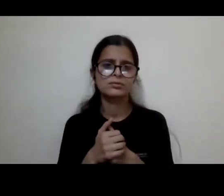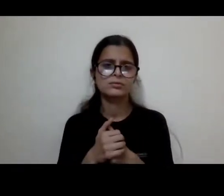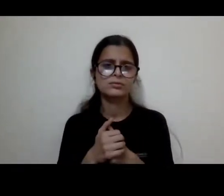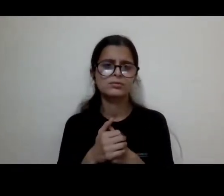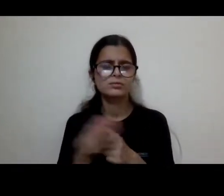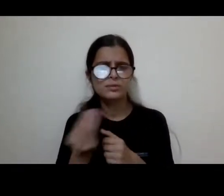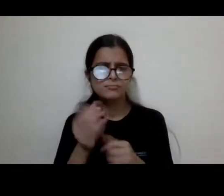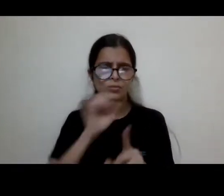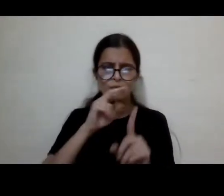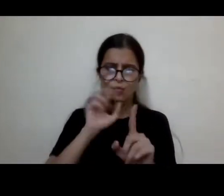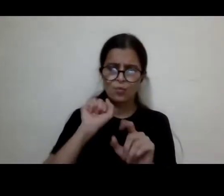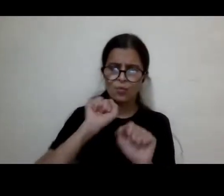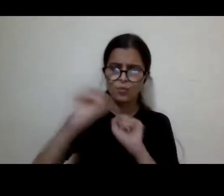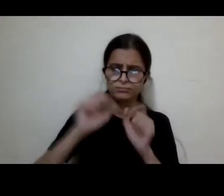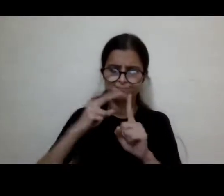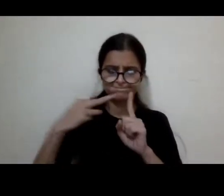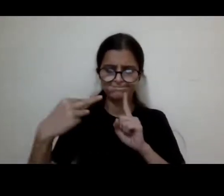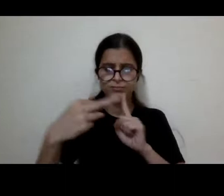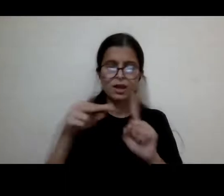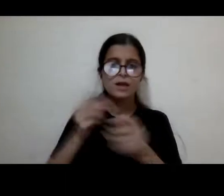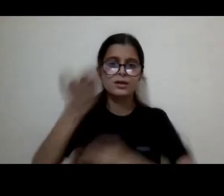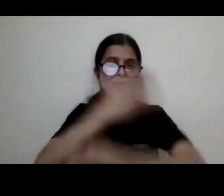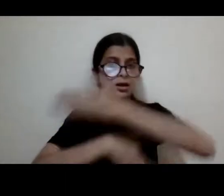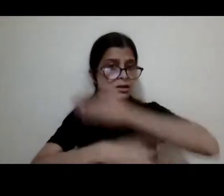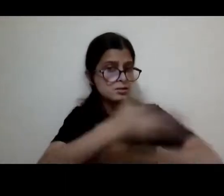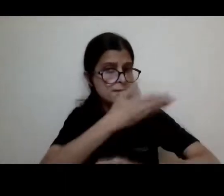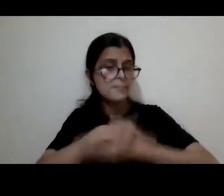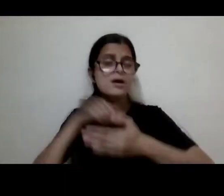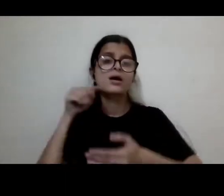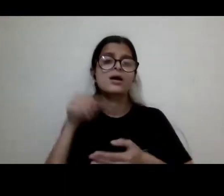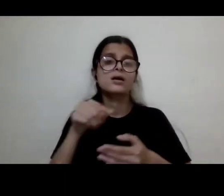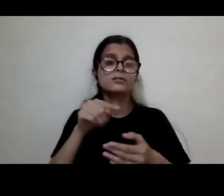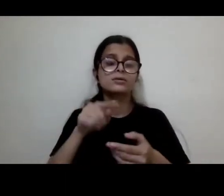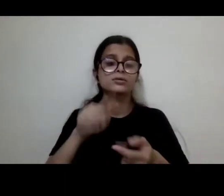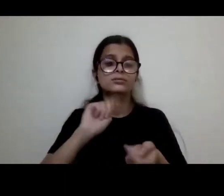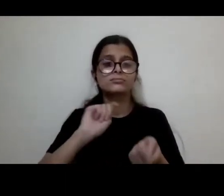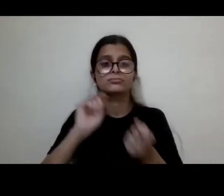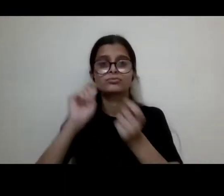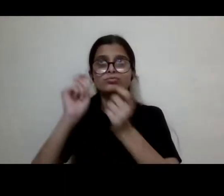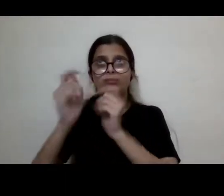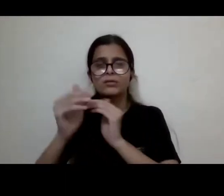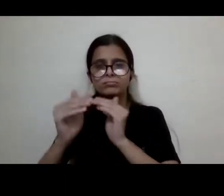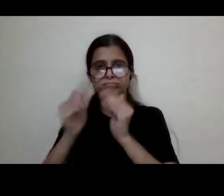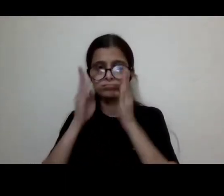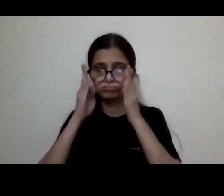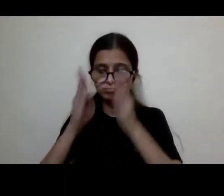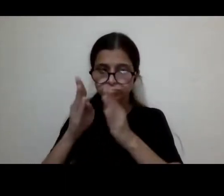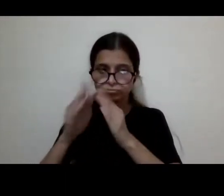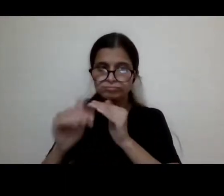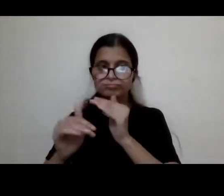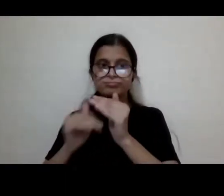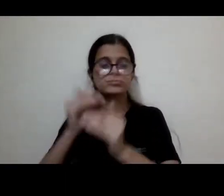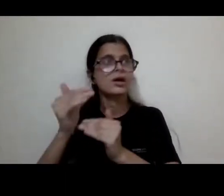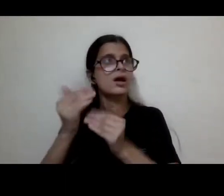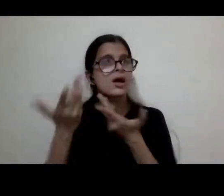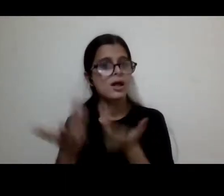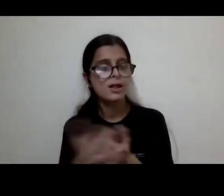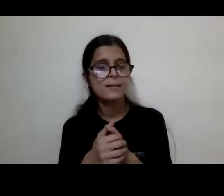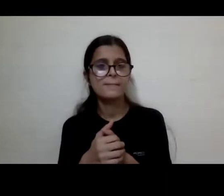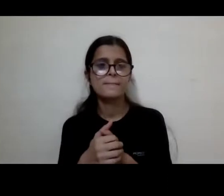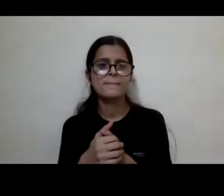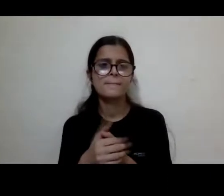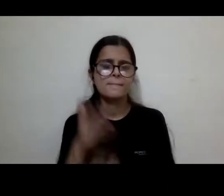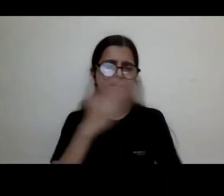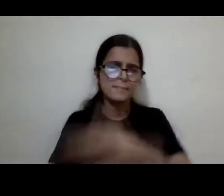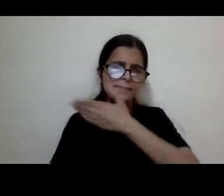about disability to, to, uh, a greater attention to the vast majority of people with disabilities who are in fact poor,